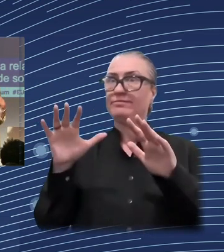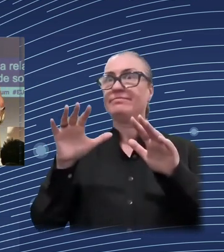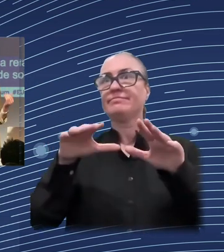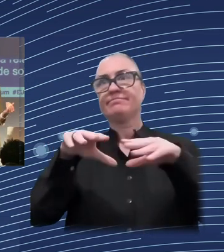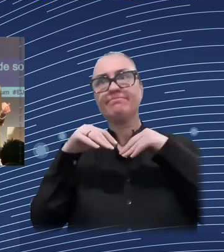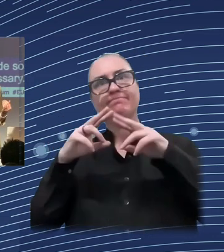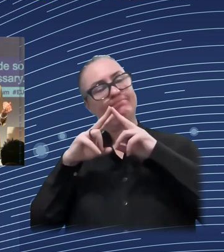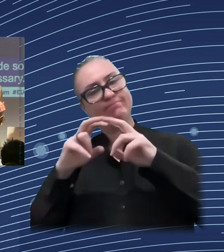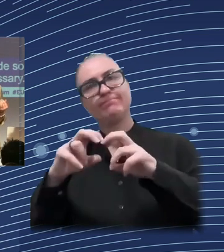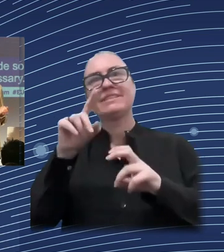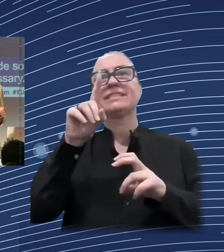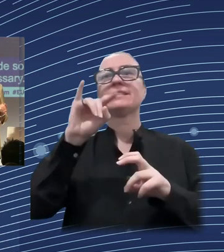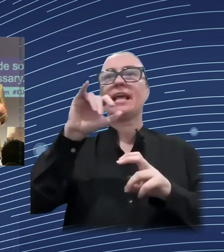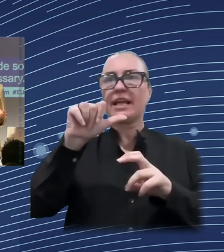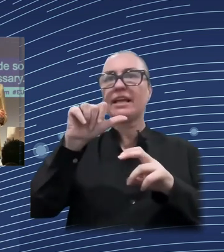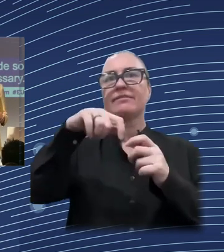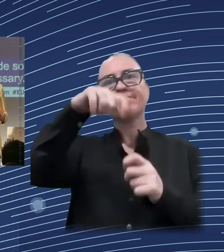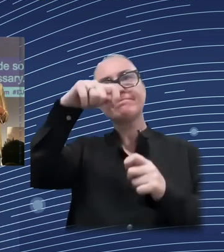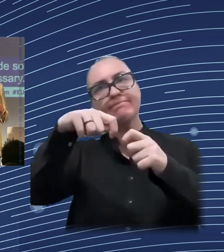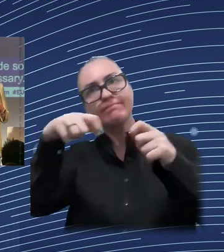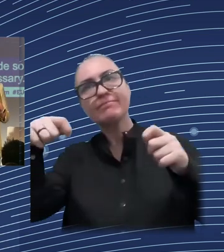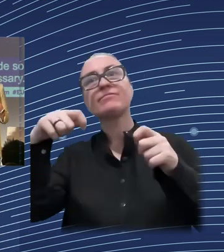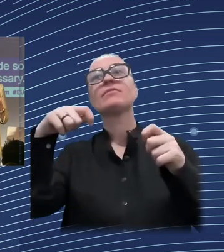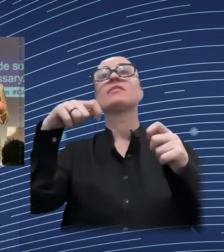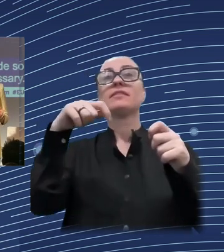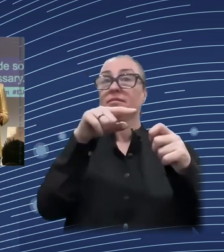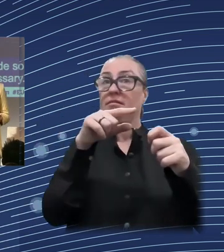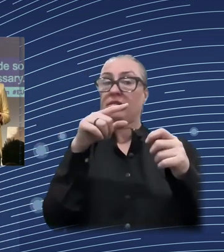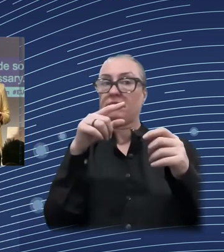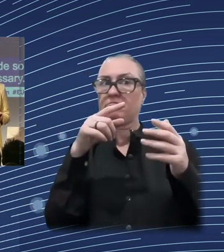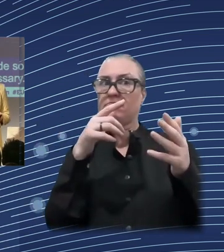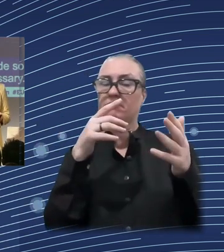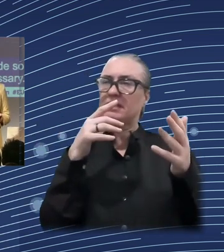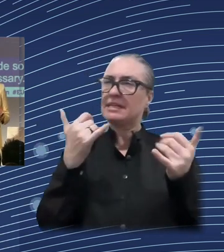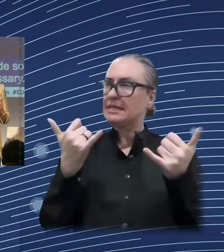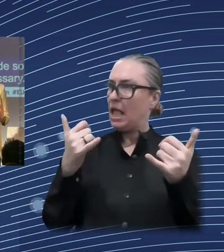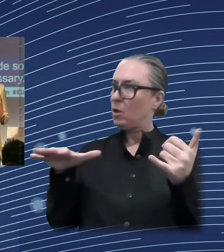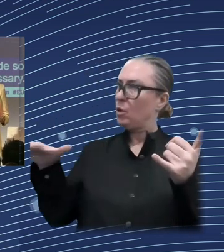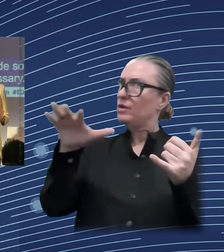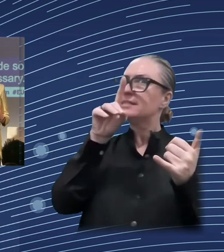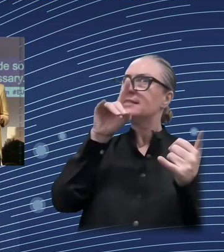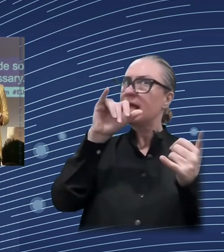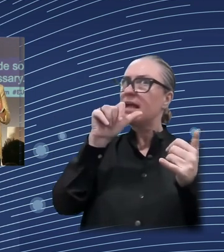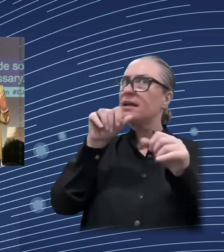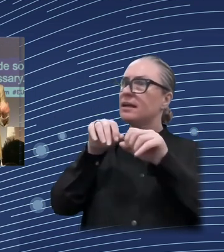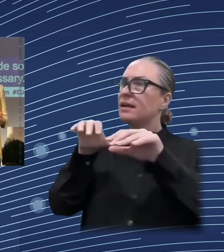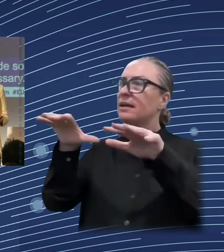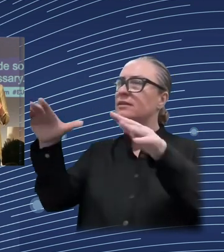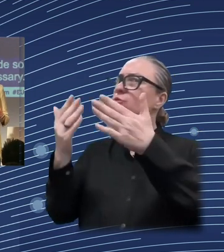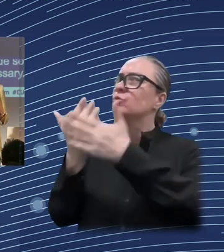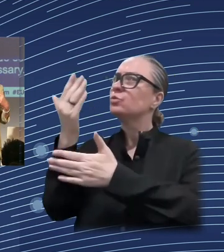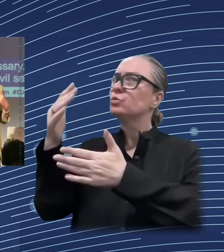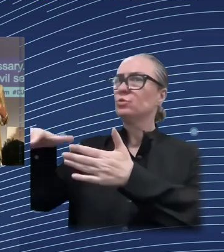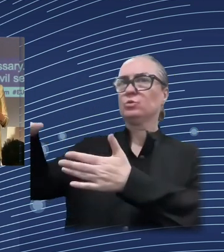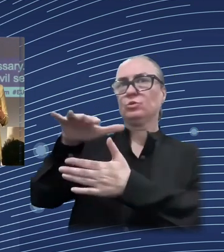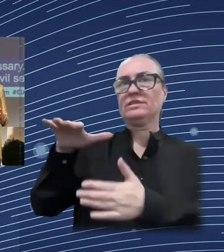if you don't think Ireland is unique in this aspect, the turnover in the civil service is quite high, which means that from year